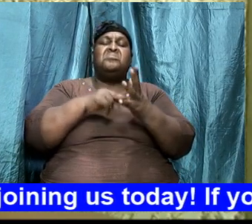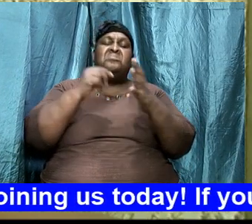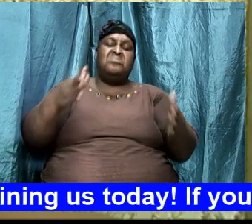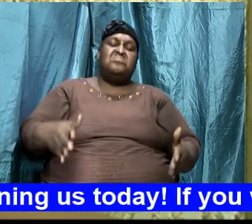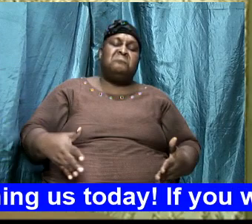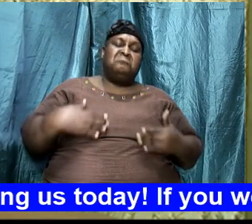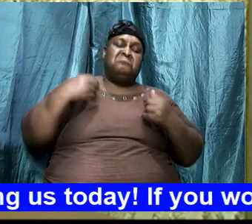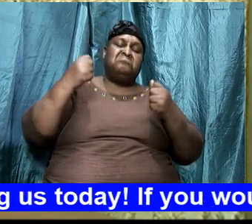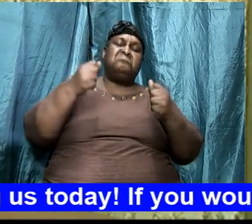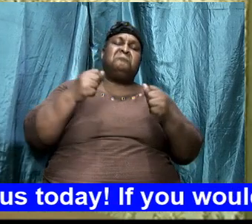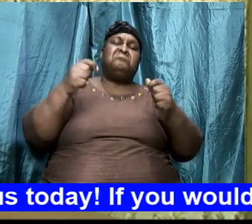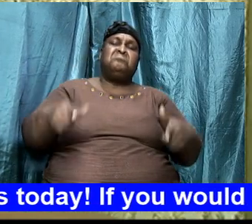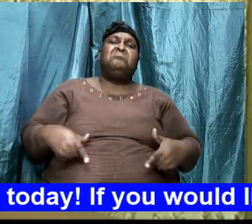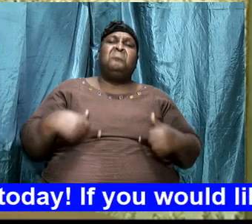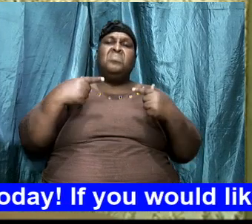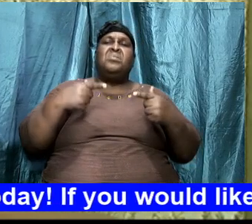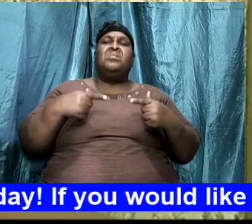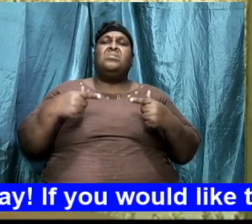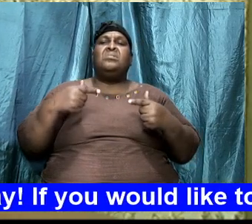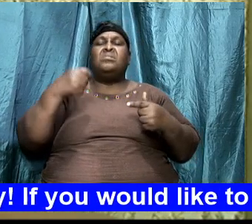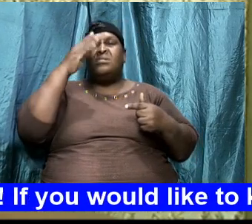it to your life God the